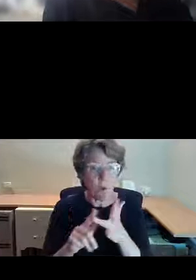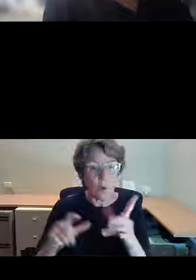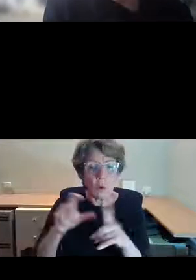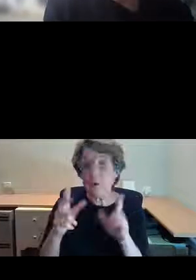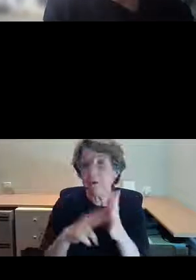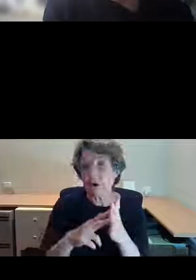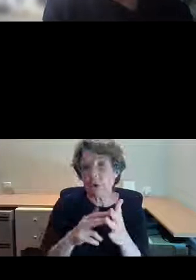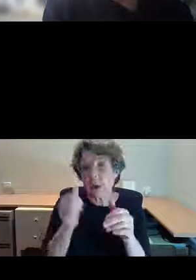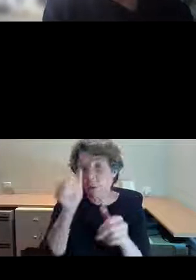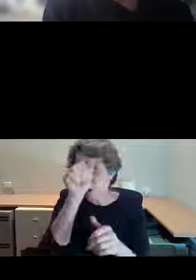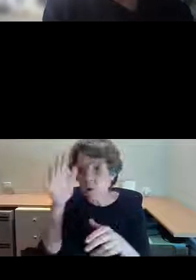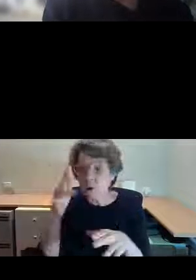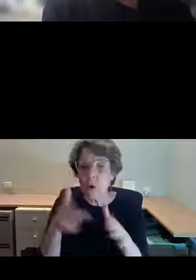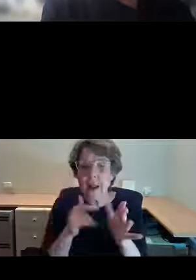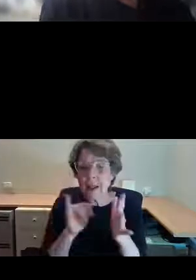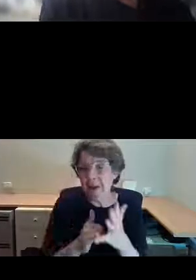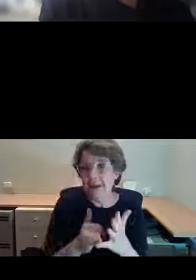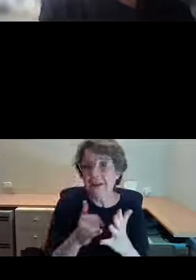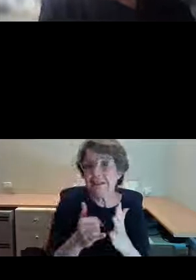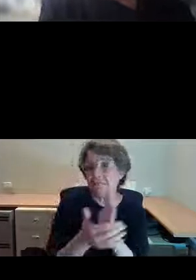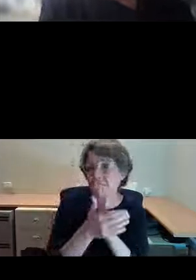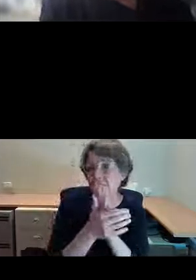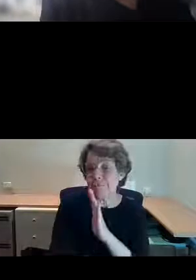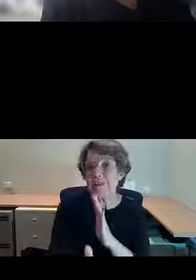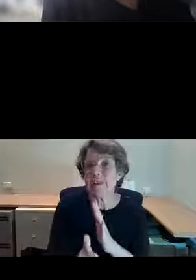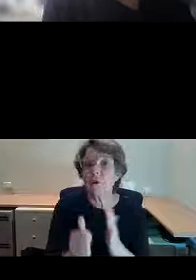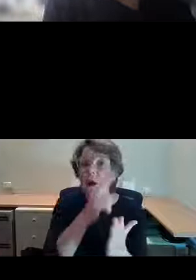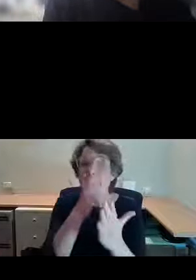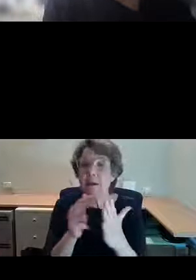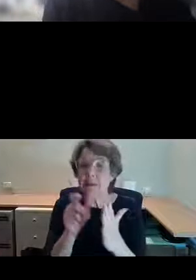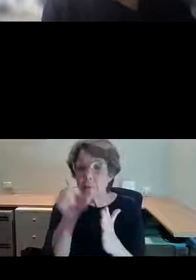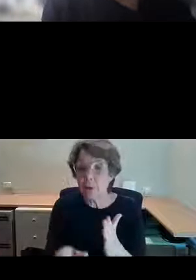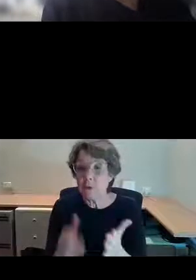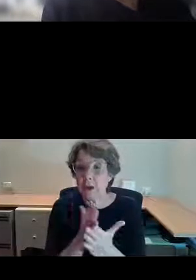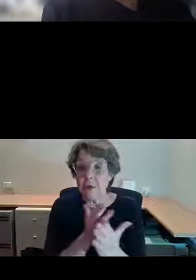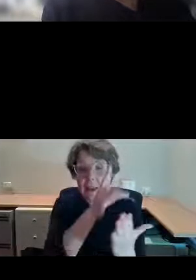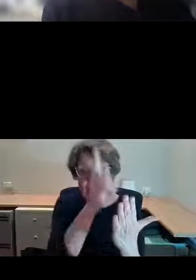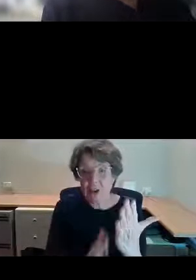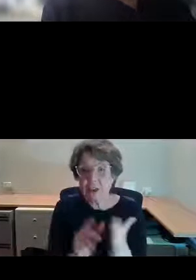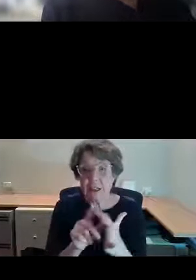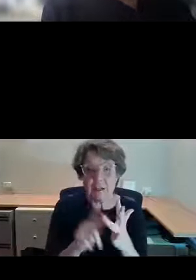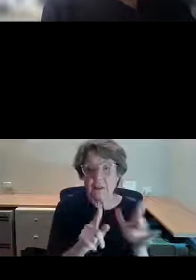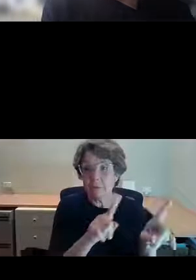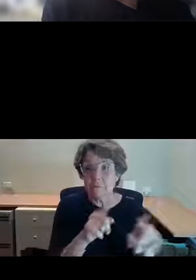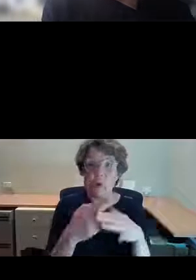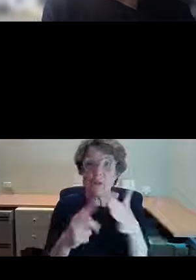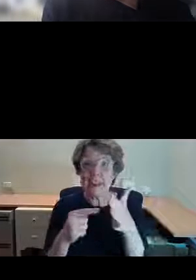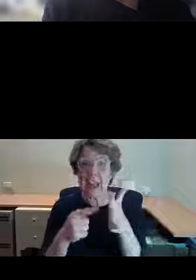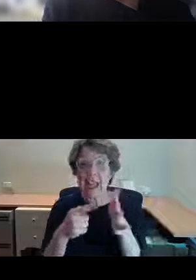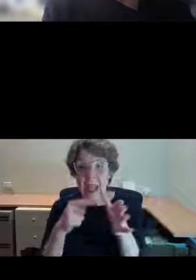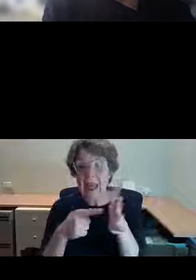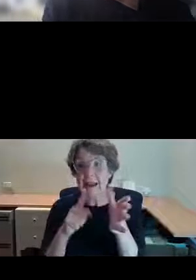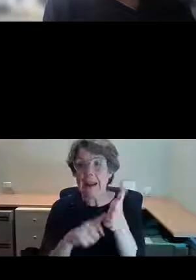school drafts person who drew for the picturesque Atlas of Australasia. And he